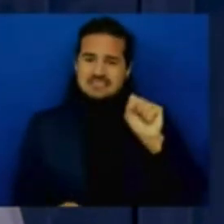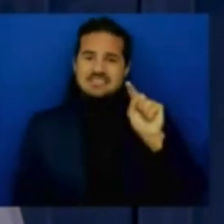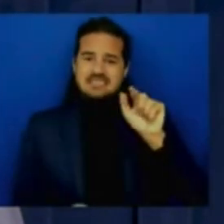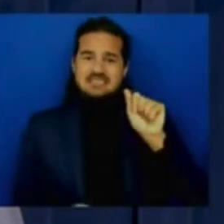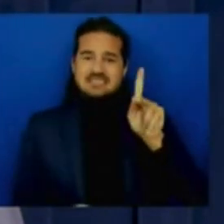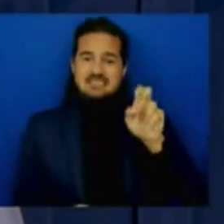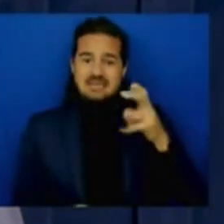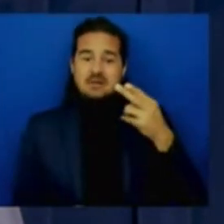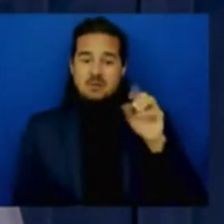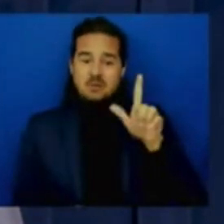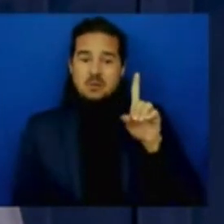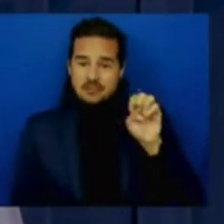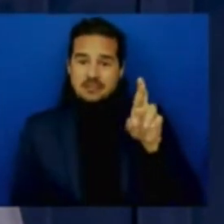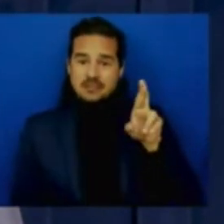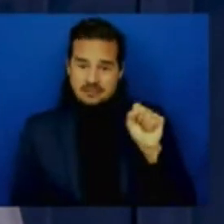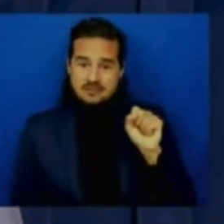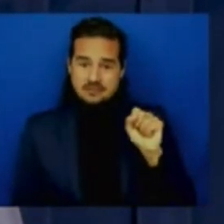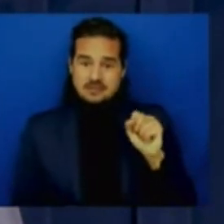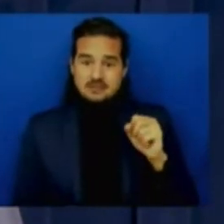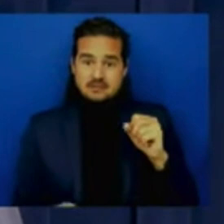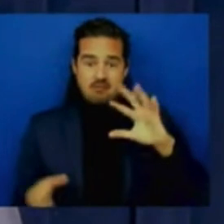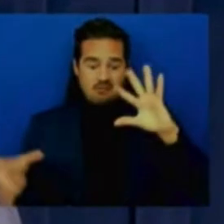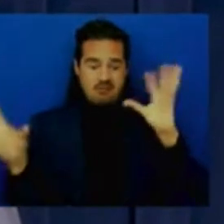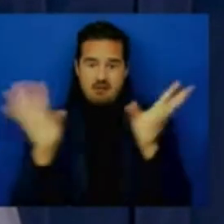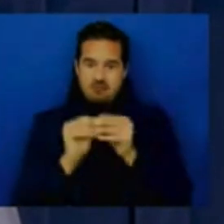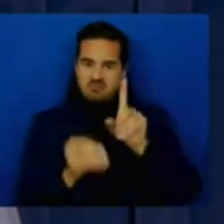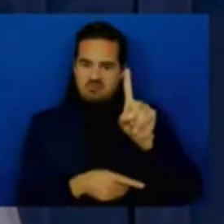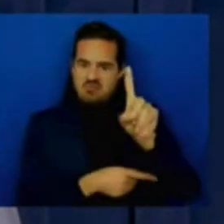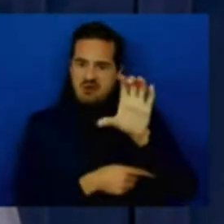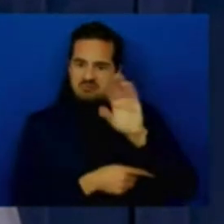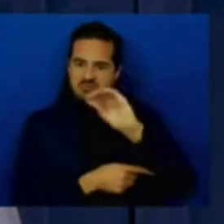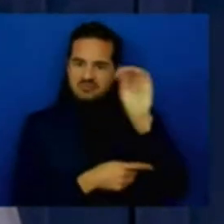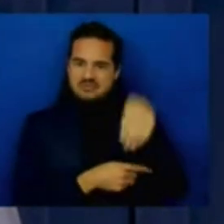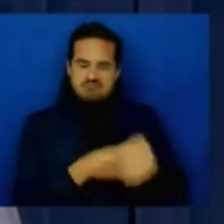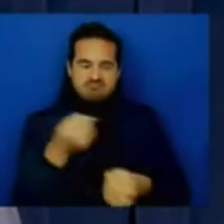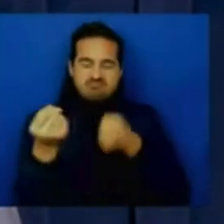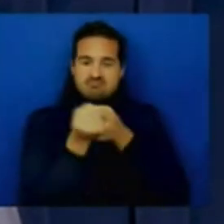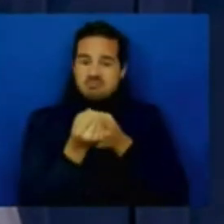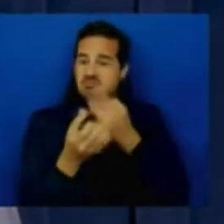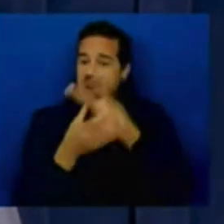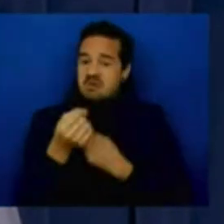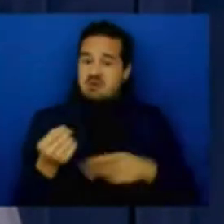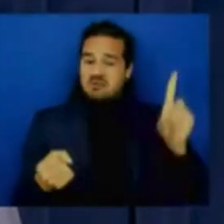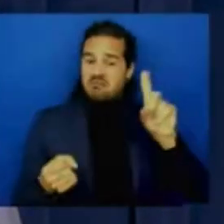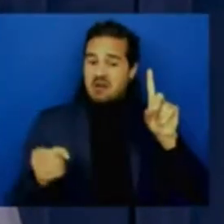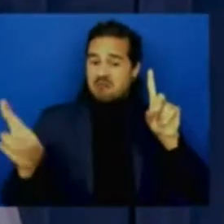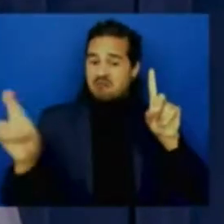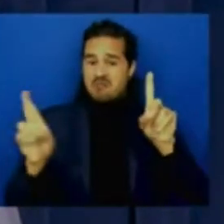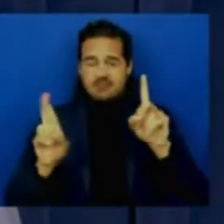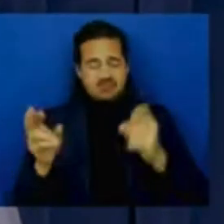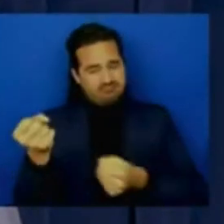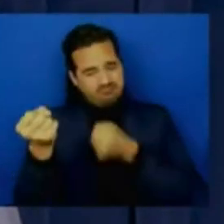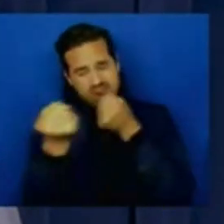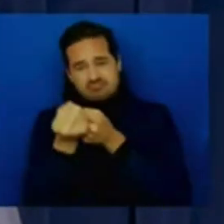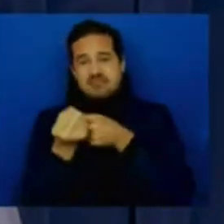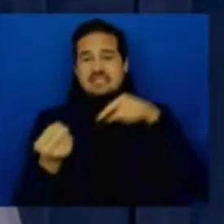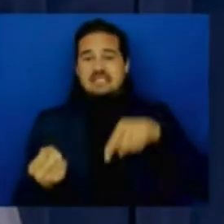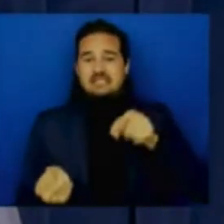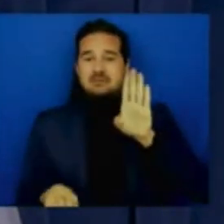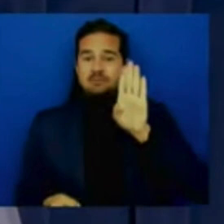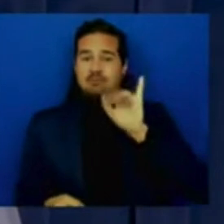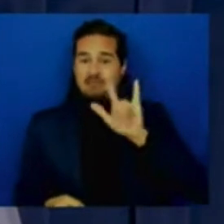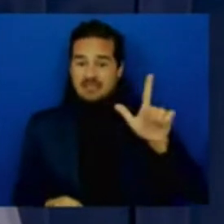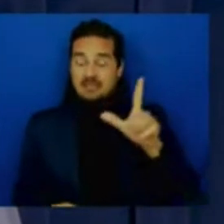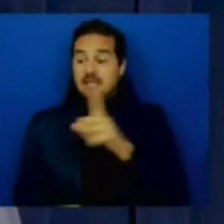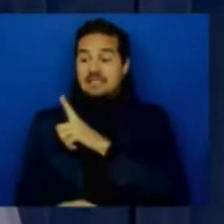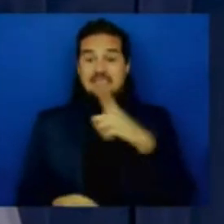republicans coming together in the senate and the assembly on a big bill and that's the way it should be i mean it's